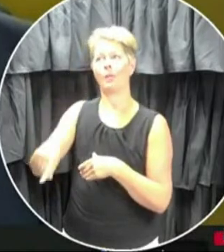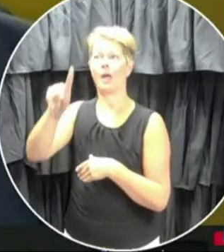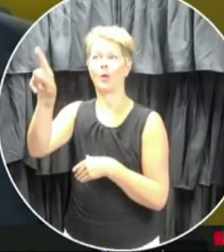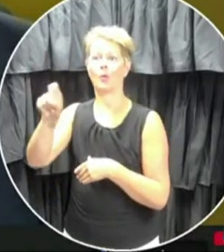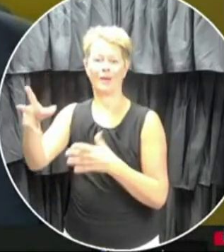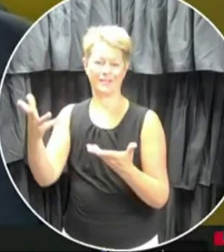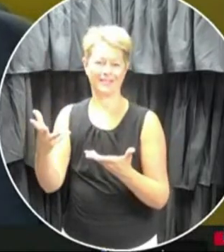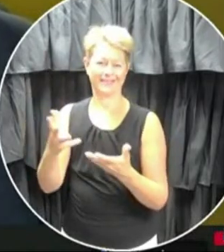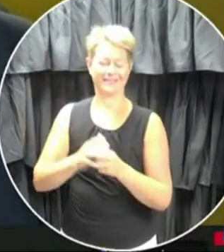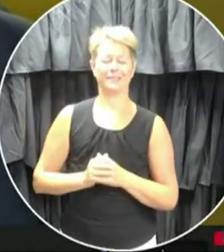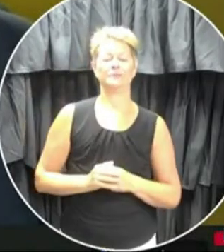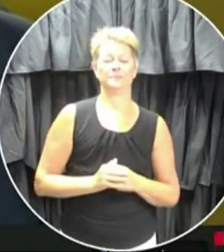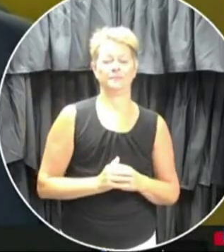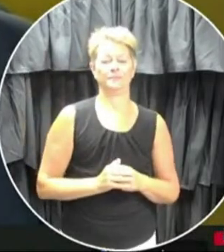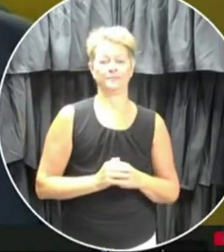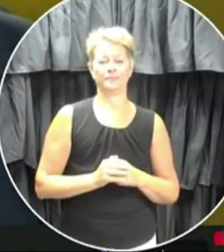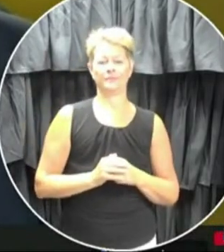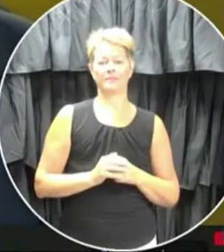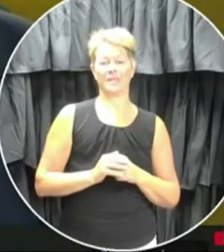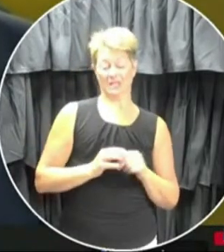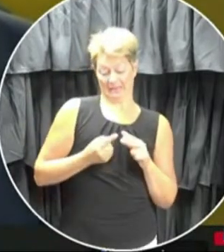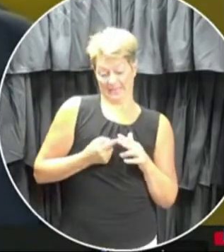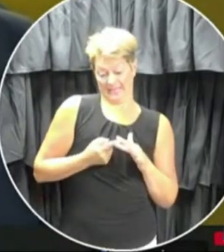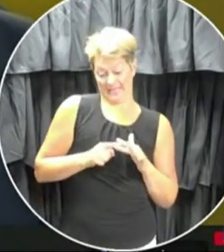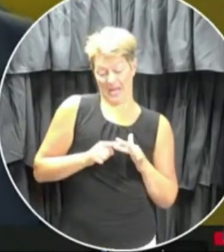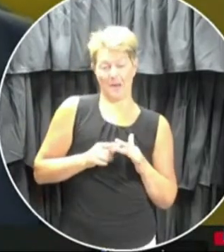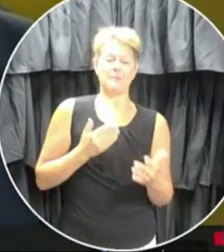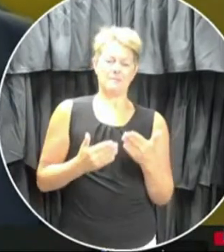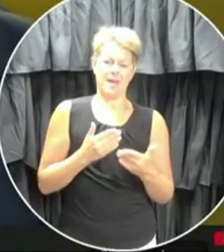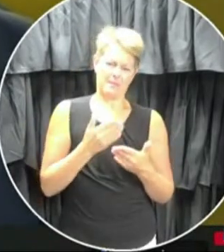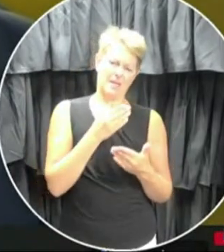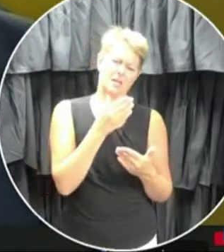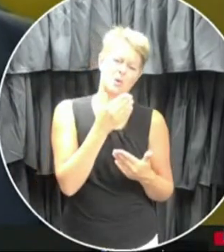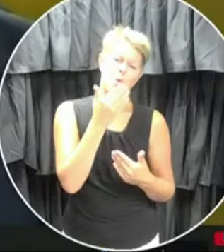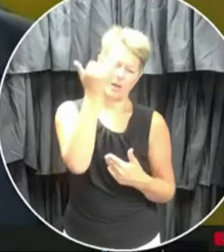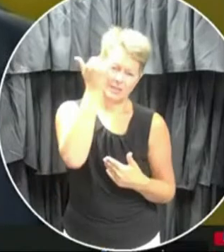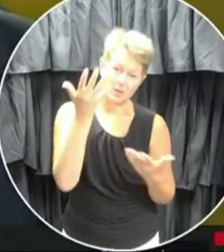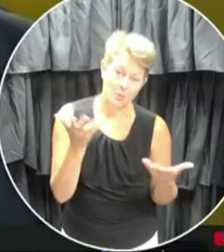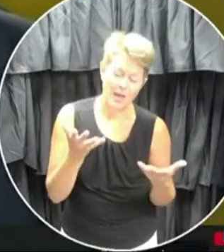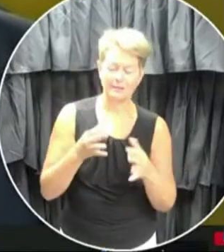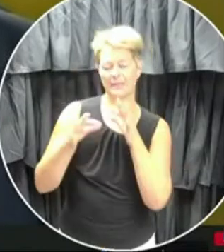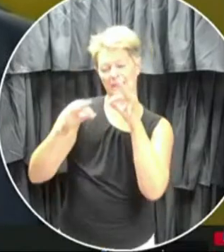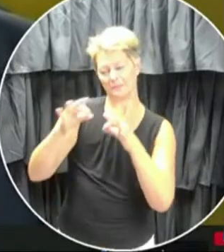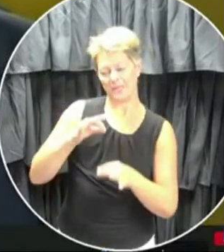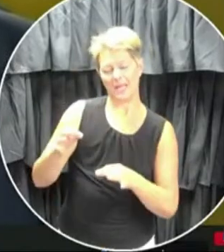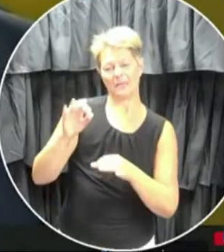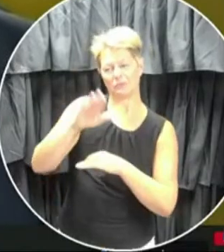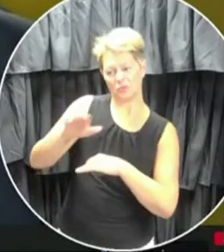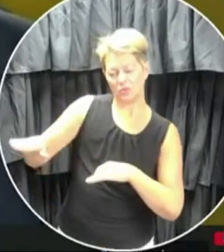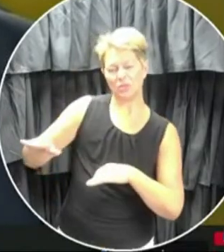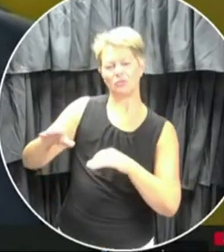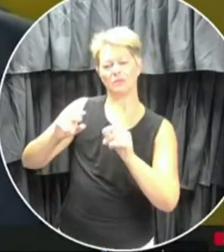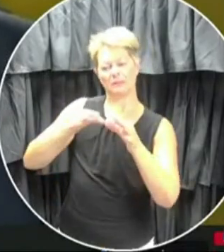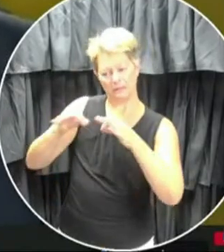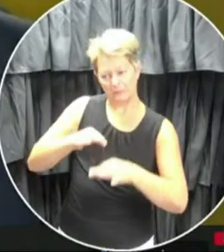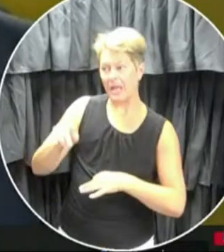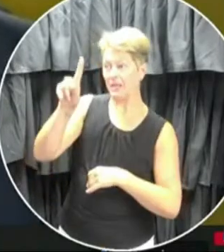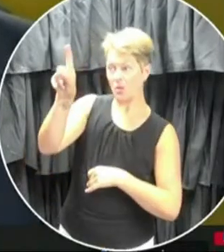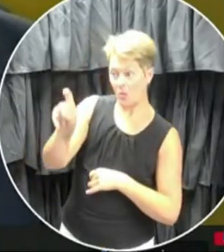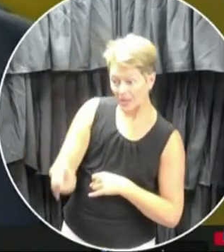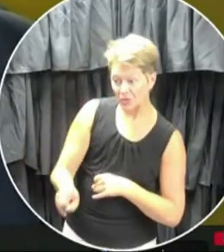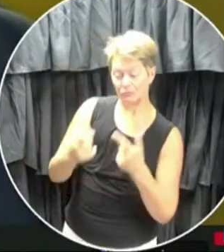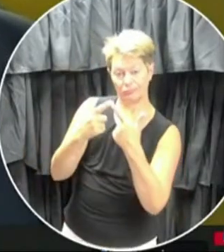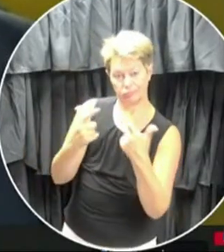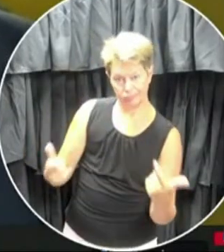initially, it might be a good practice for parents to go through the exercise with their children. And I'll defer to